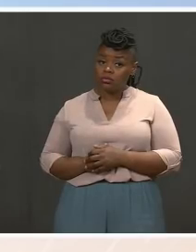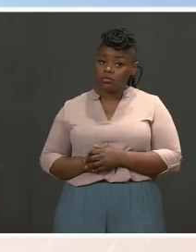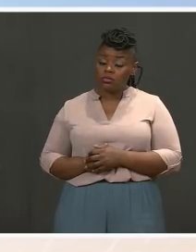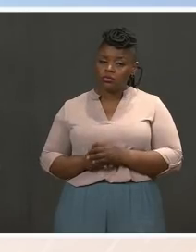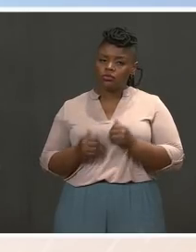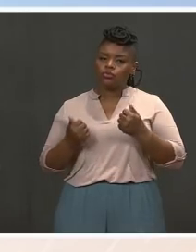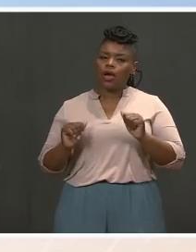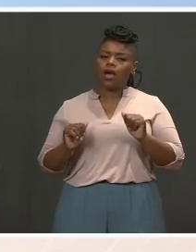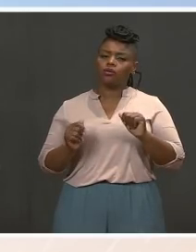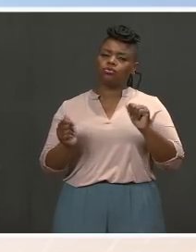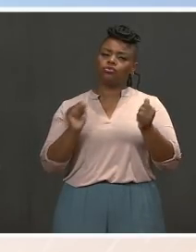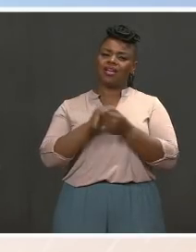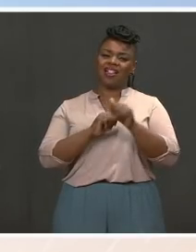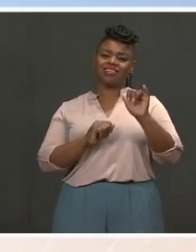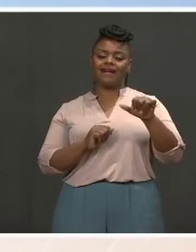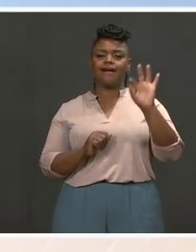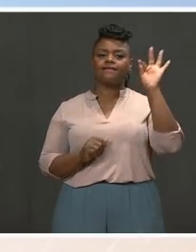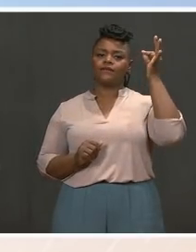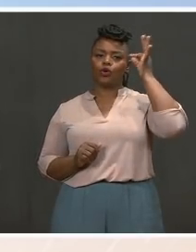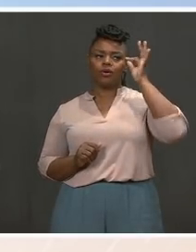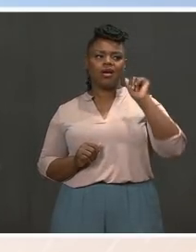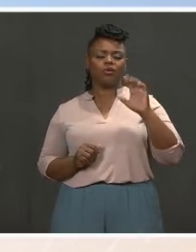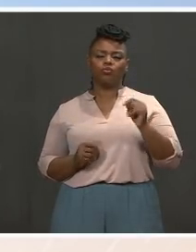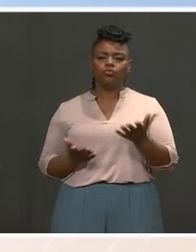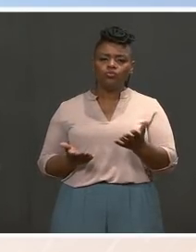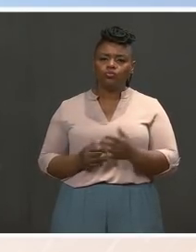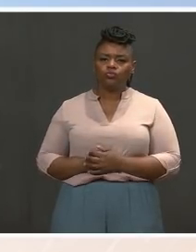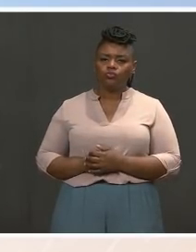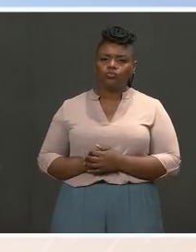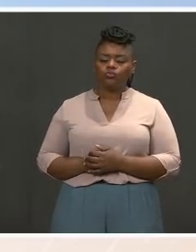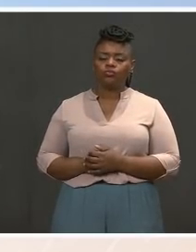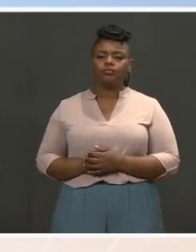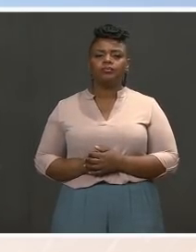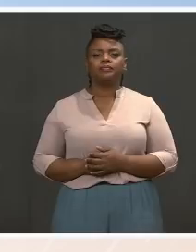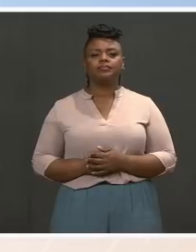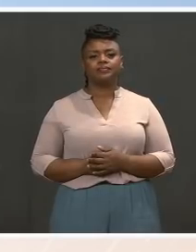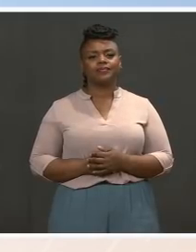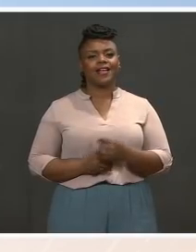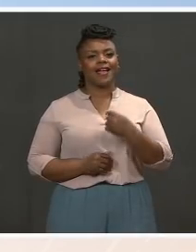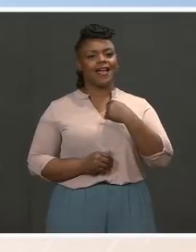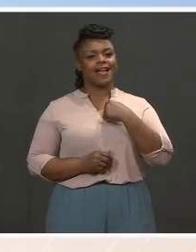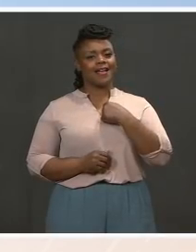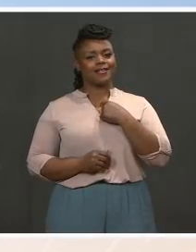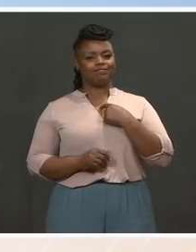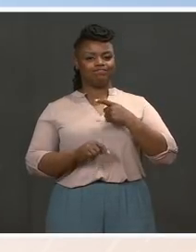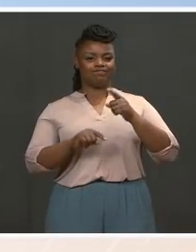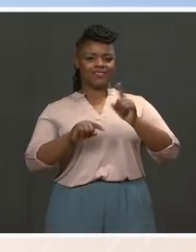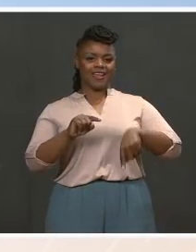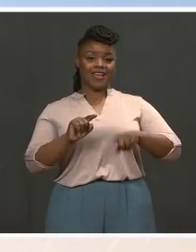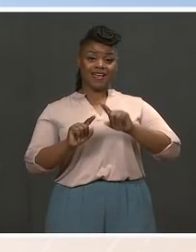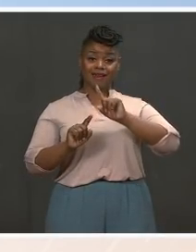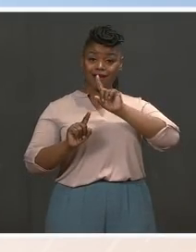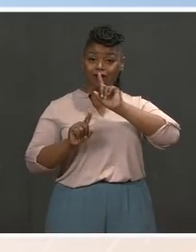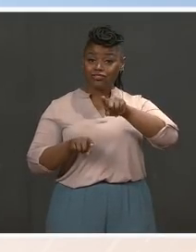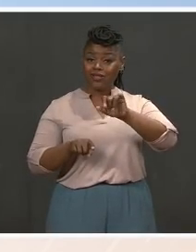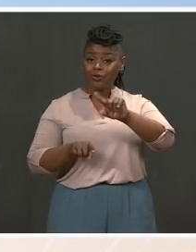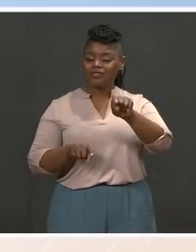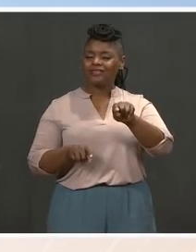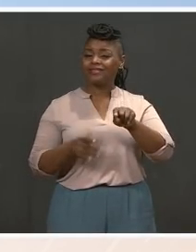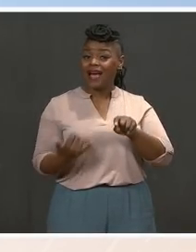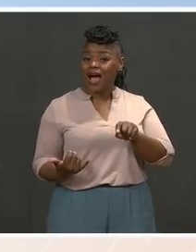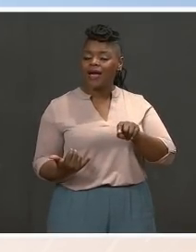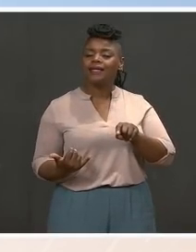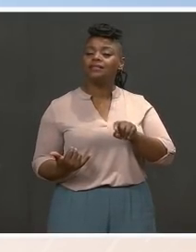measures? Ms. Sure, I'm happy to take that. So, I can't speak to that exactly at this time. What I can say